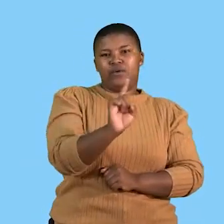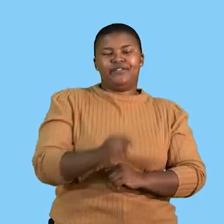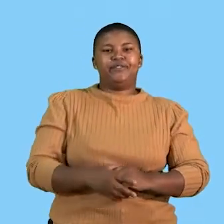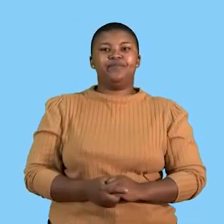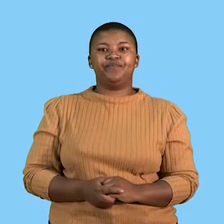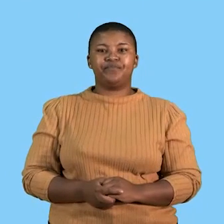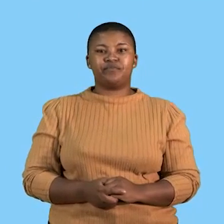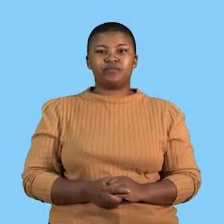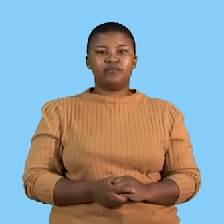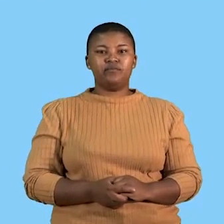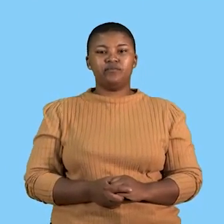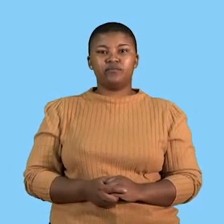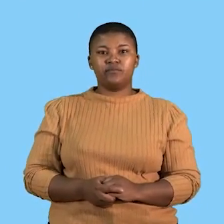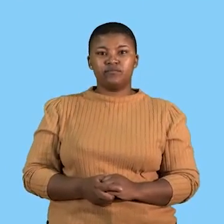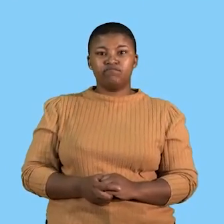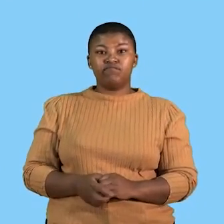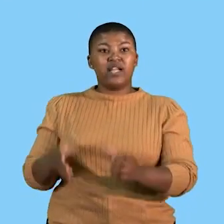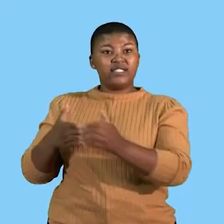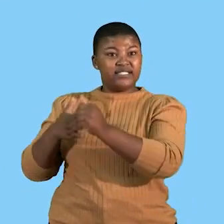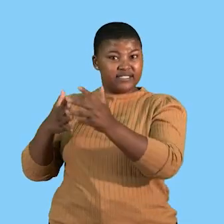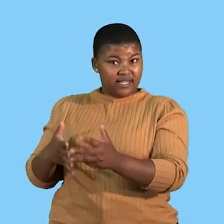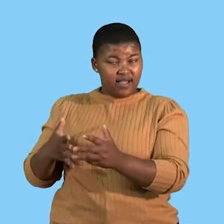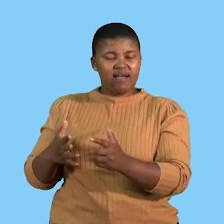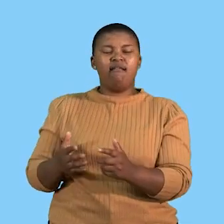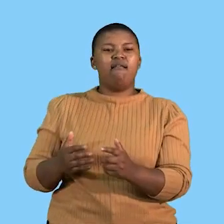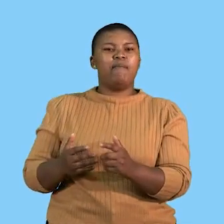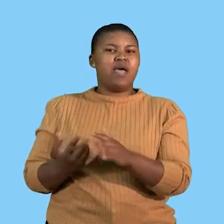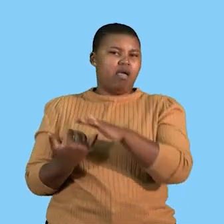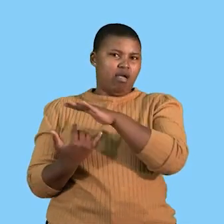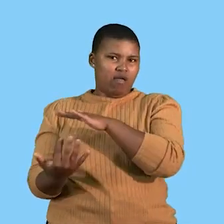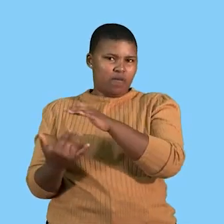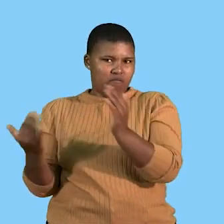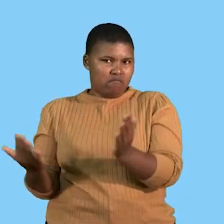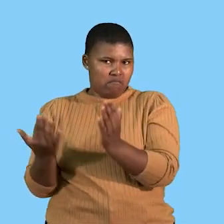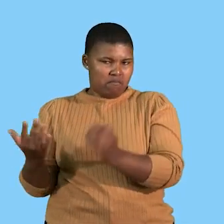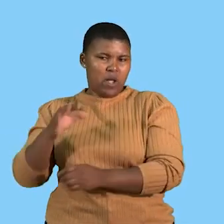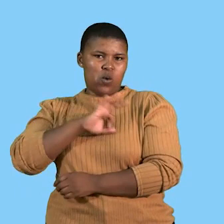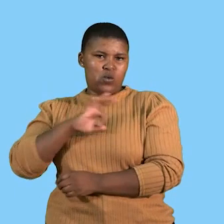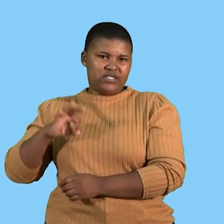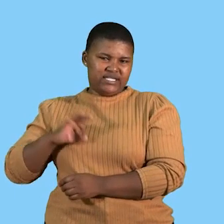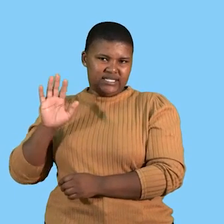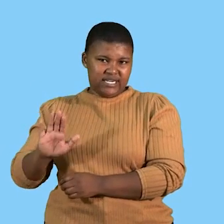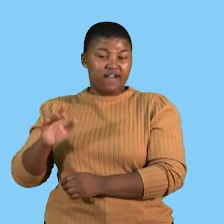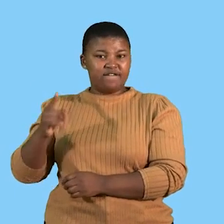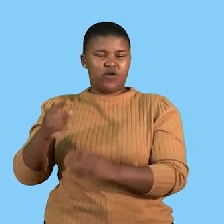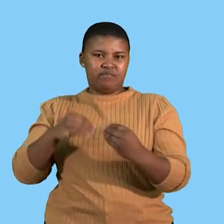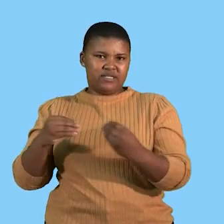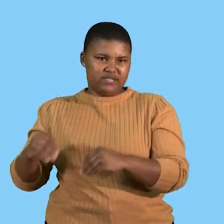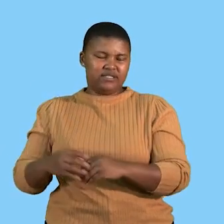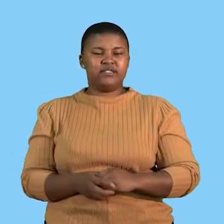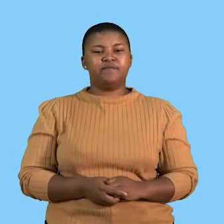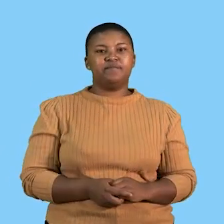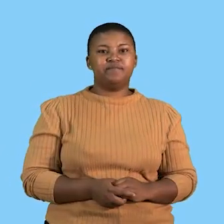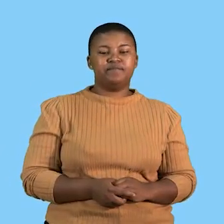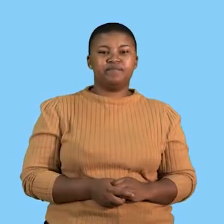can start by stating that leadership inspires the employees of